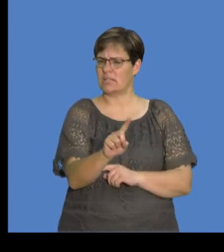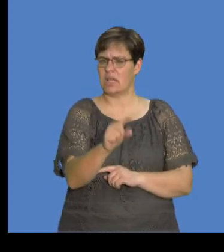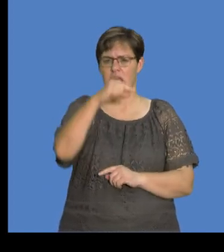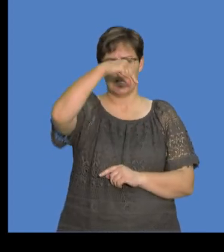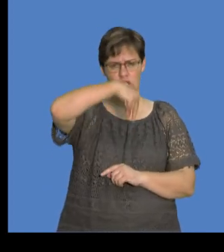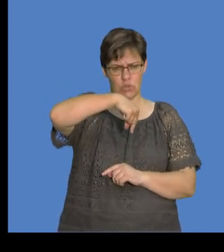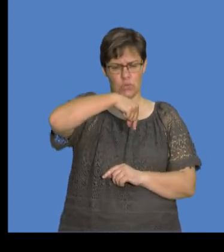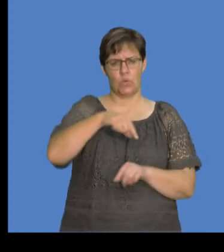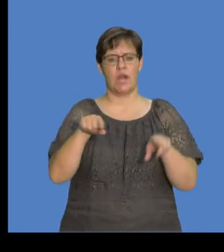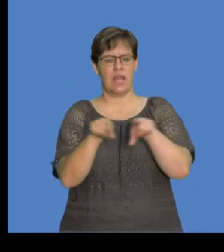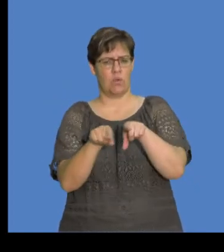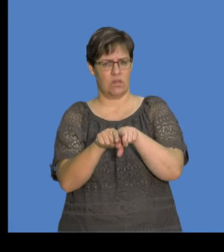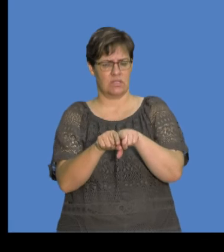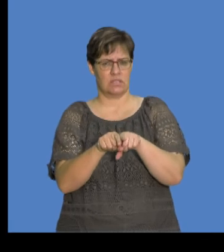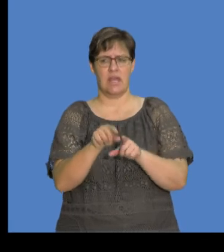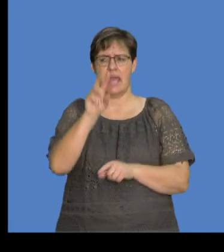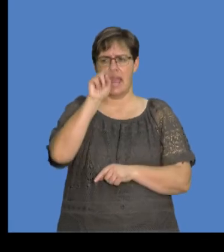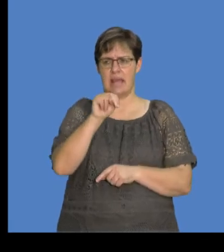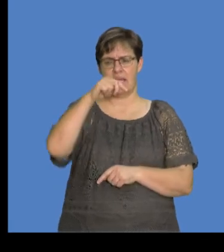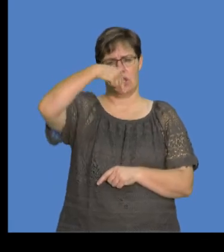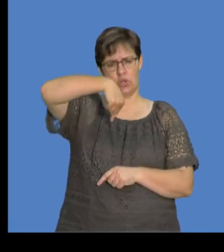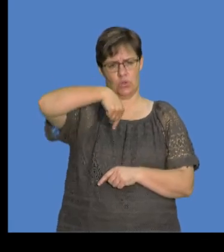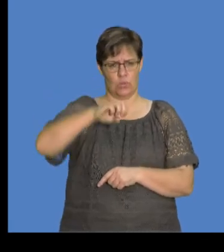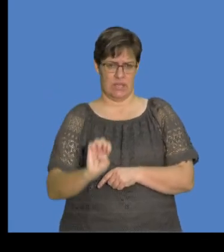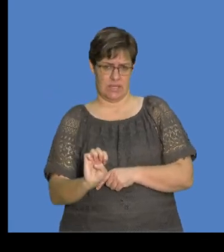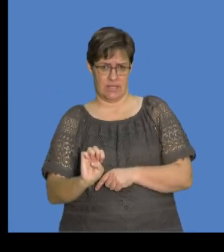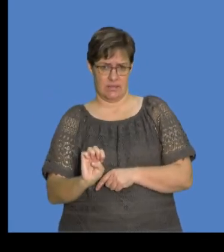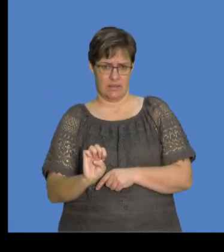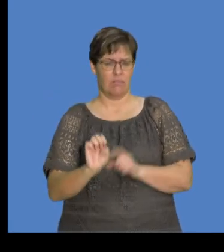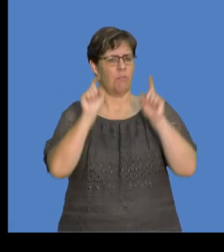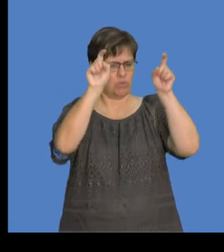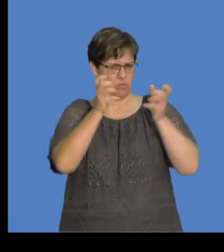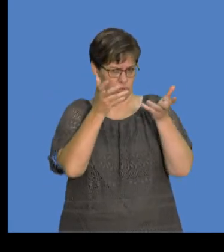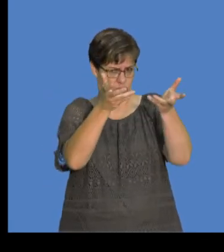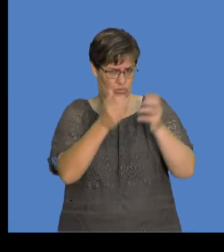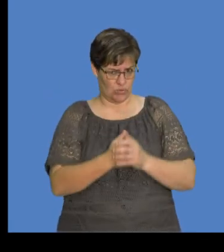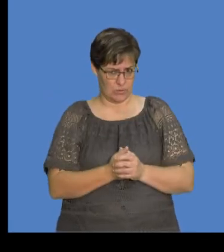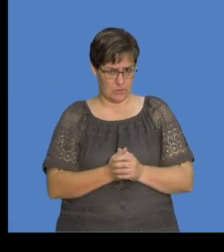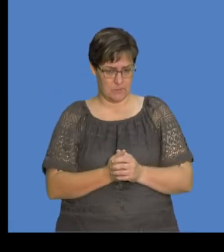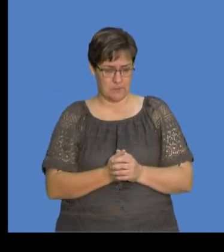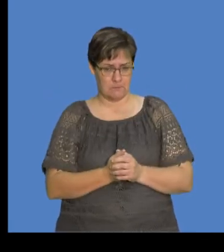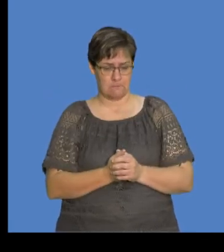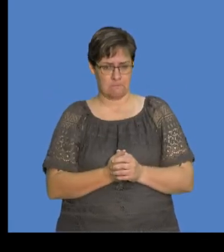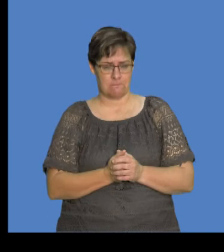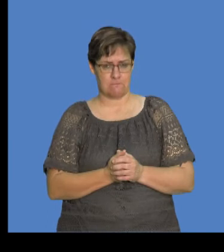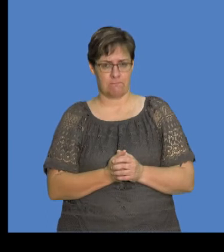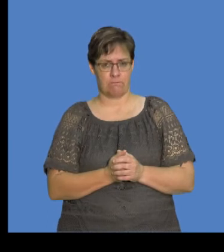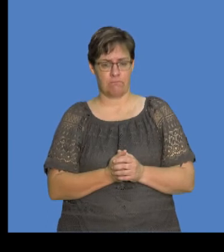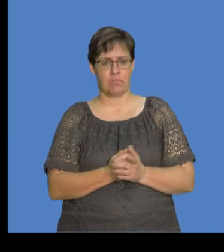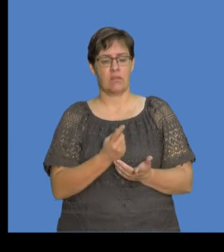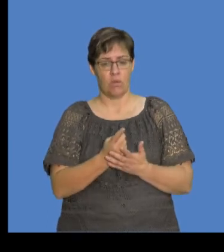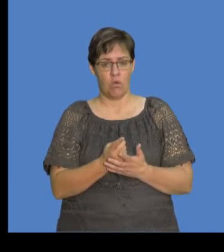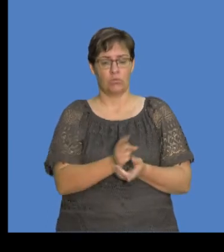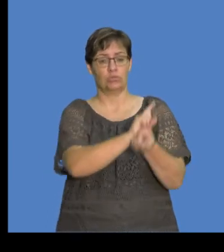is equals to N QE, right? So that's the principle, okay? So the change